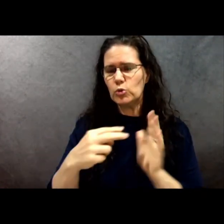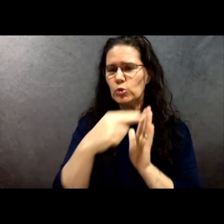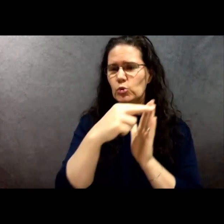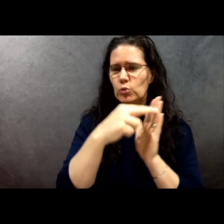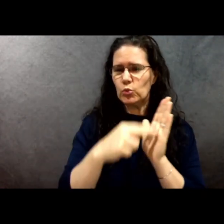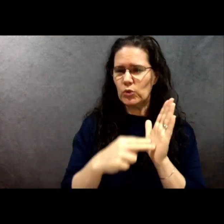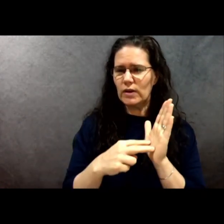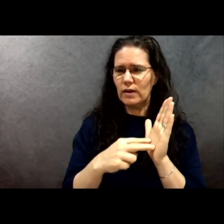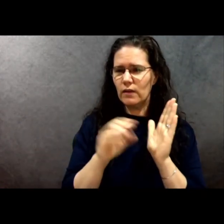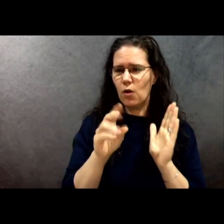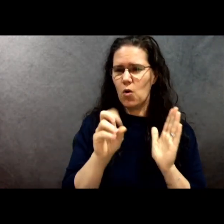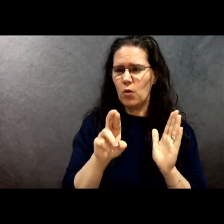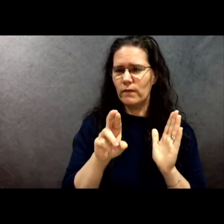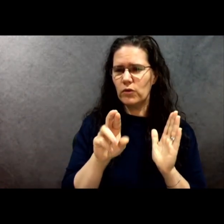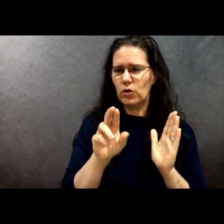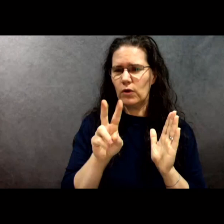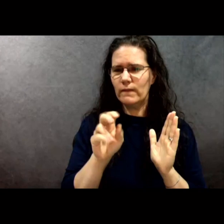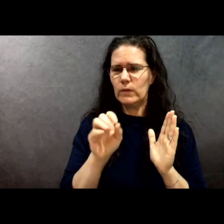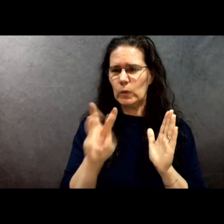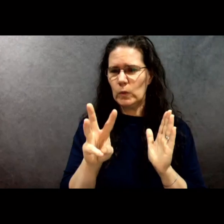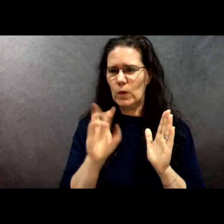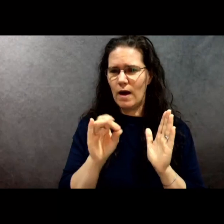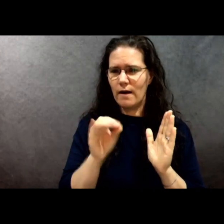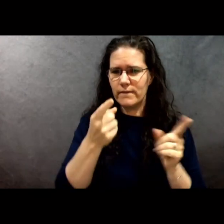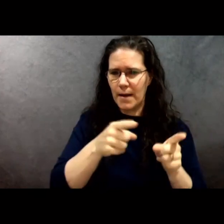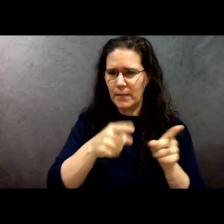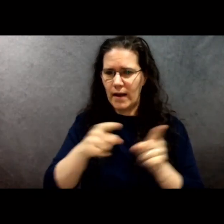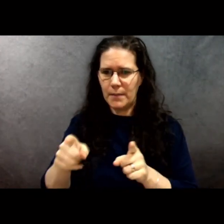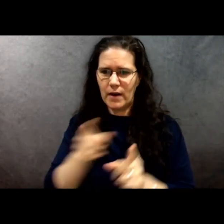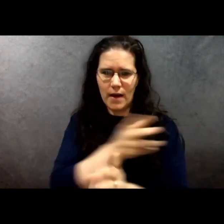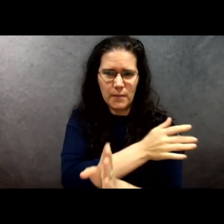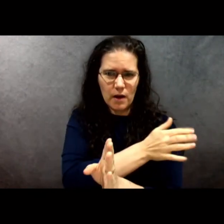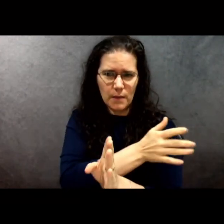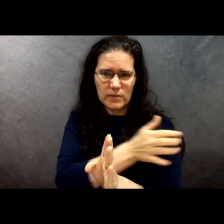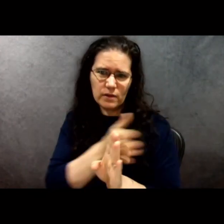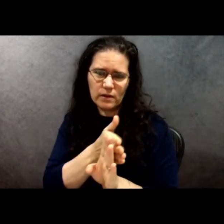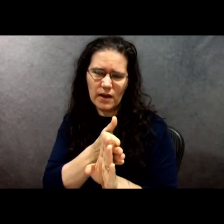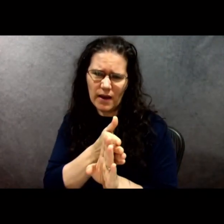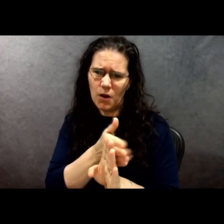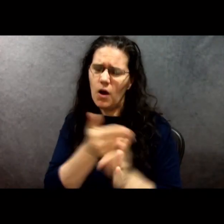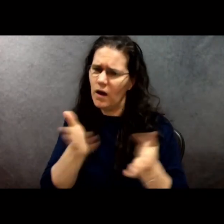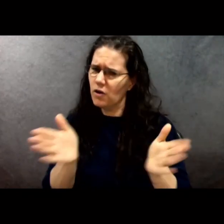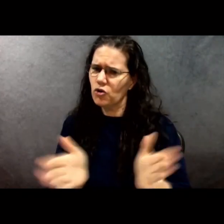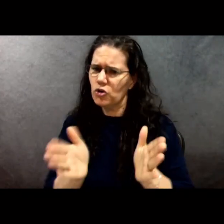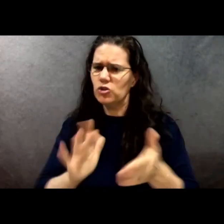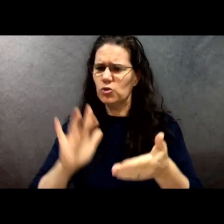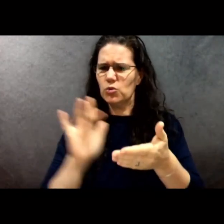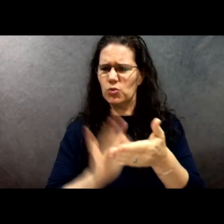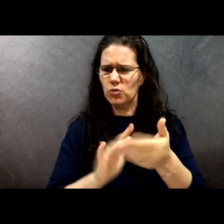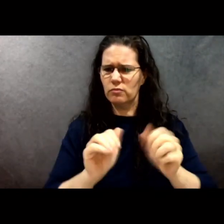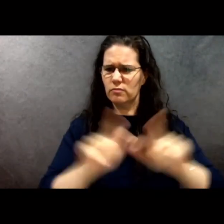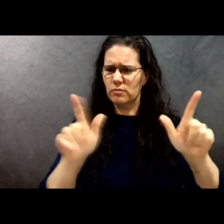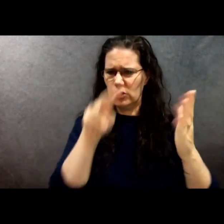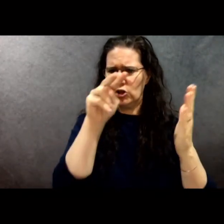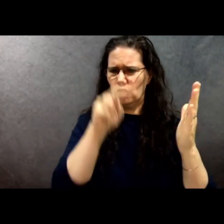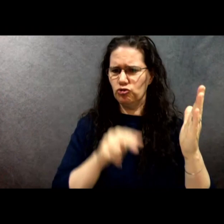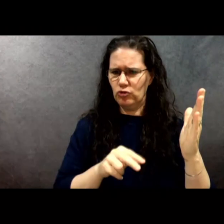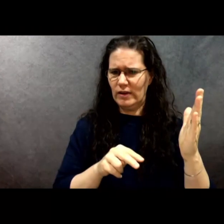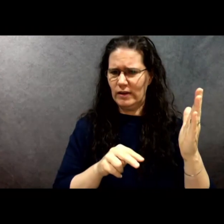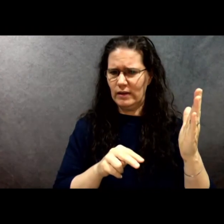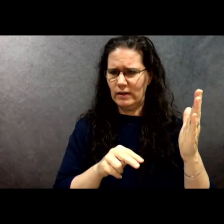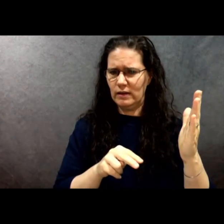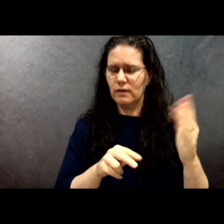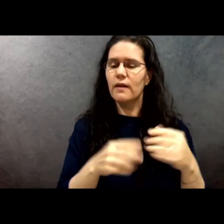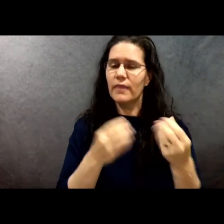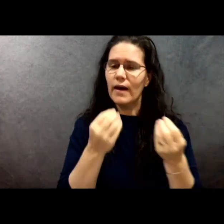overview of the events that have brought us to this point in time, I encourage you to do so. That information